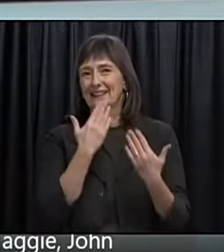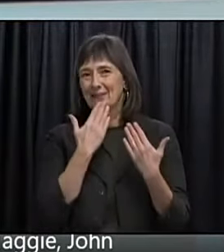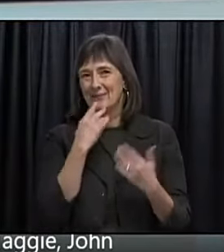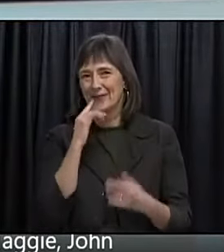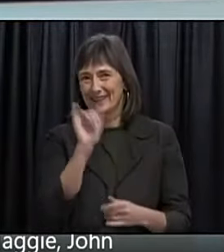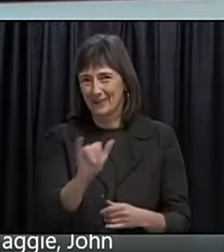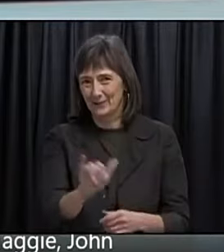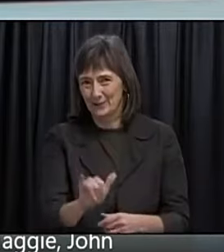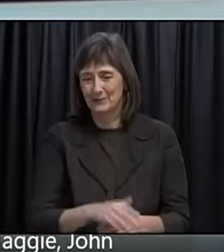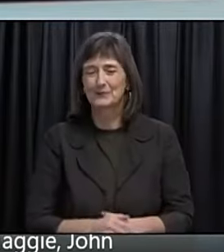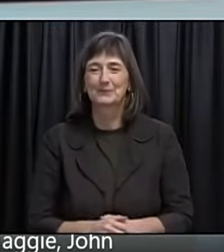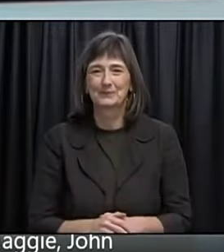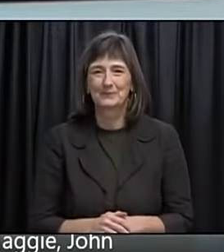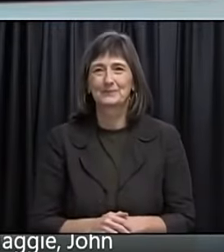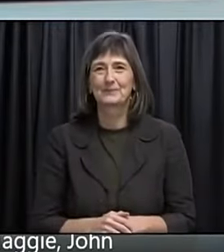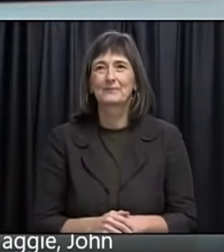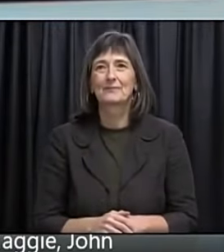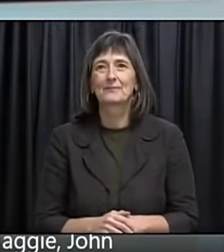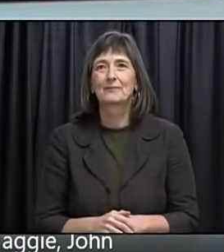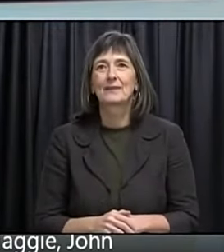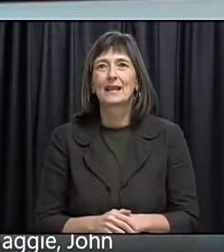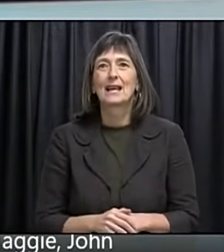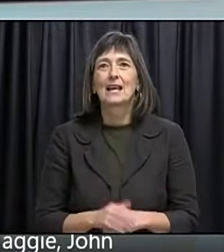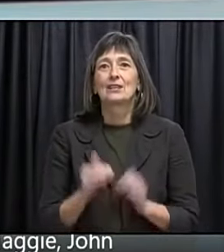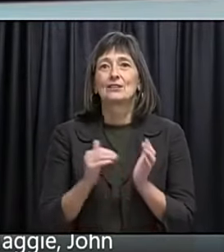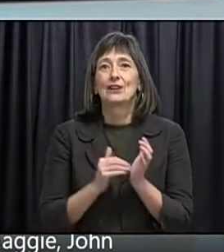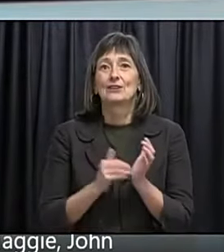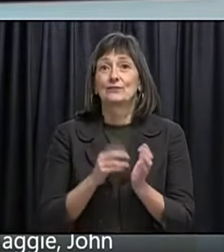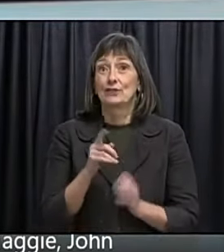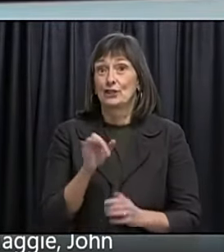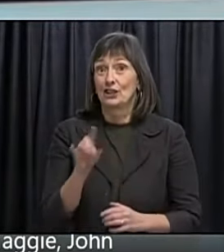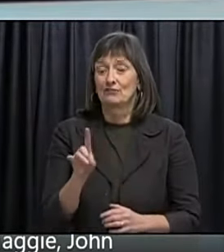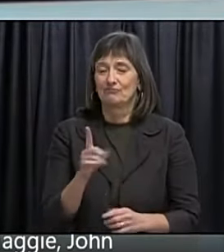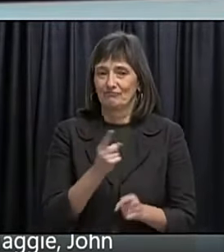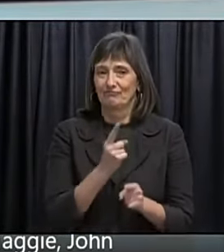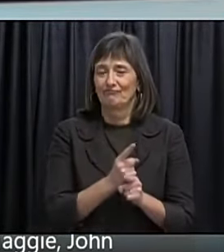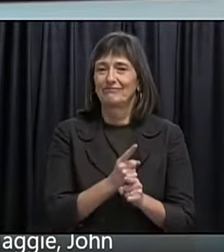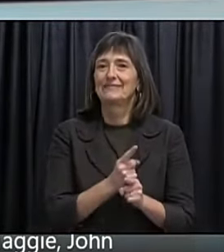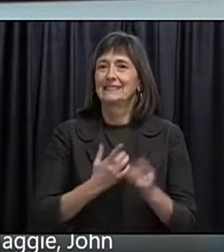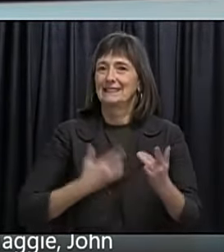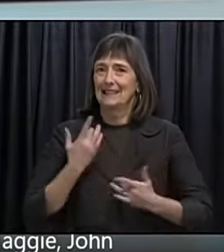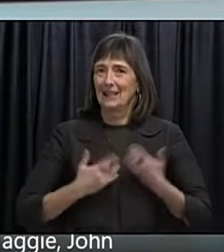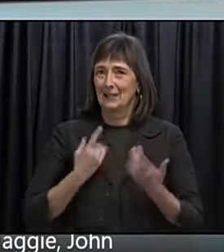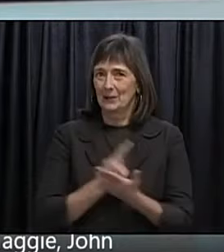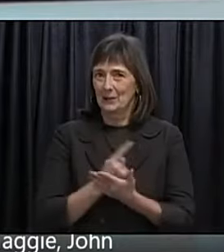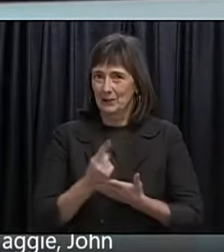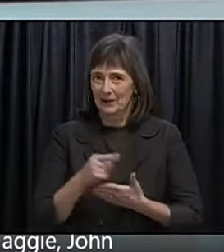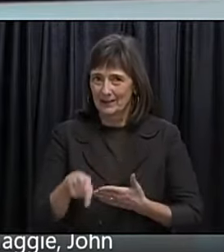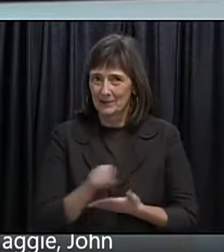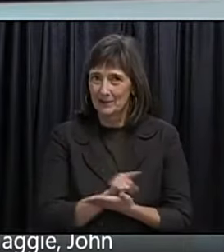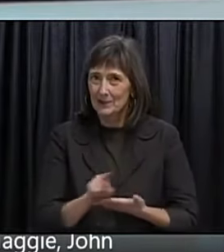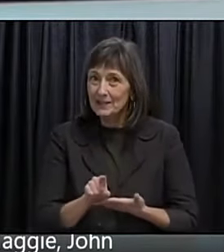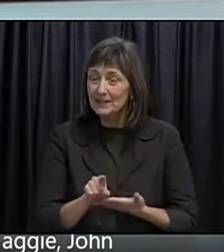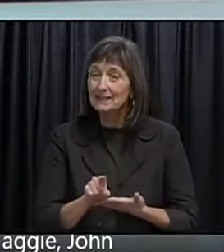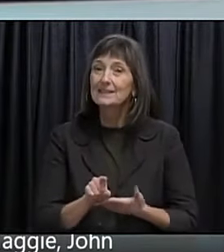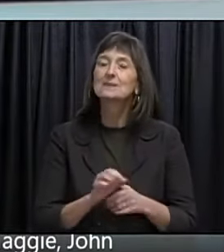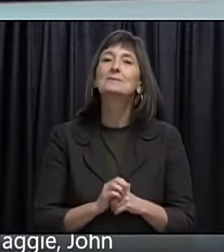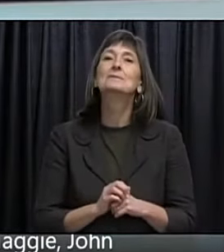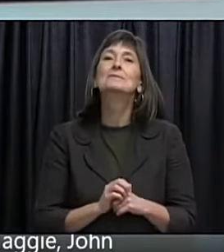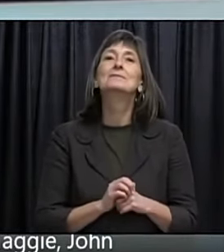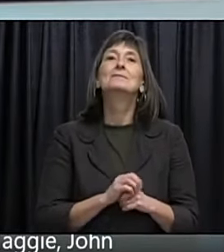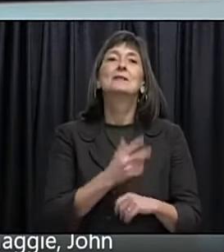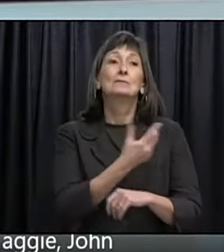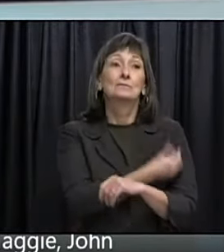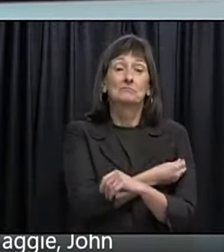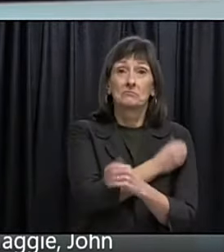Thank you very much for the effort. As Dr. Fitzgerald says. It has been an exciting week. With hope arriving in